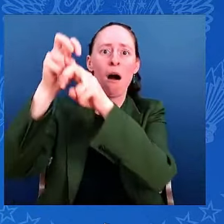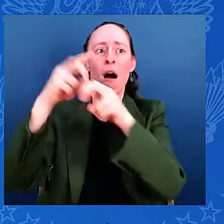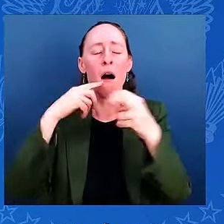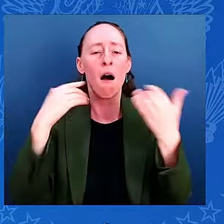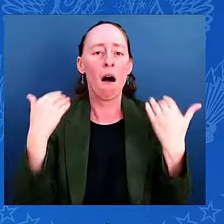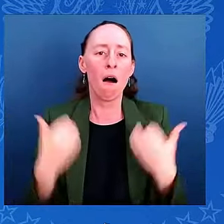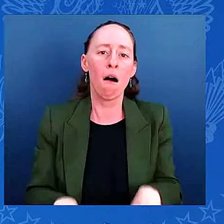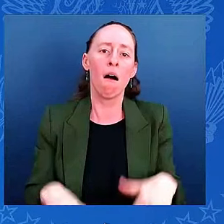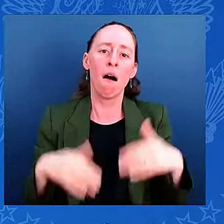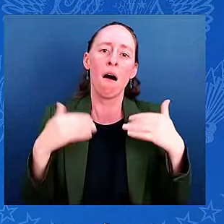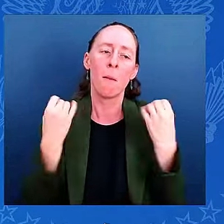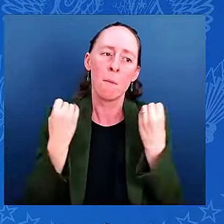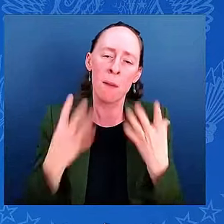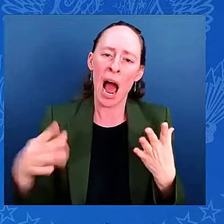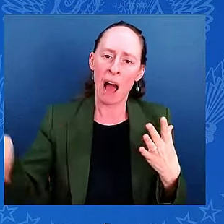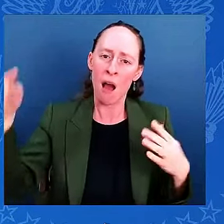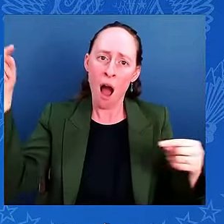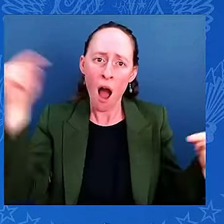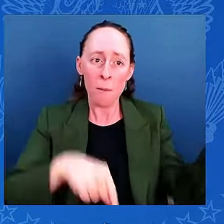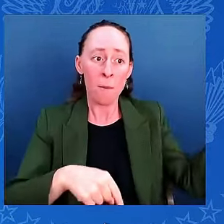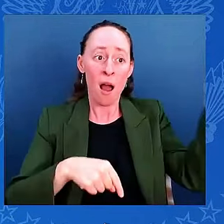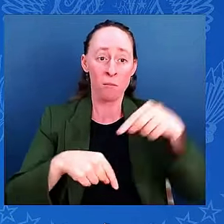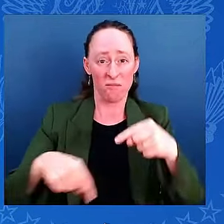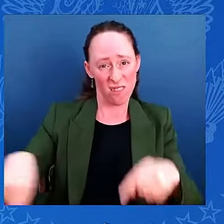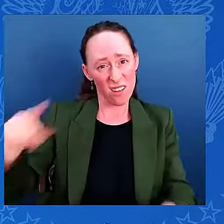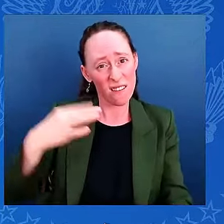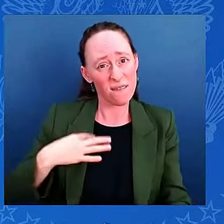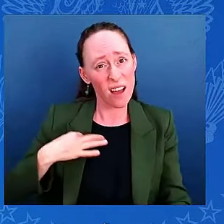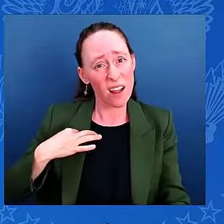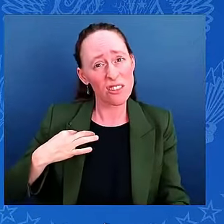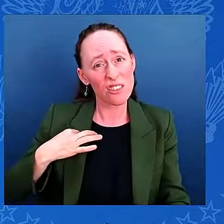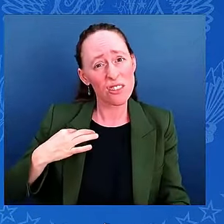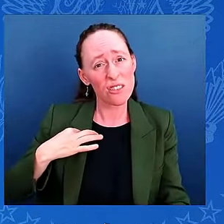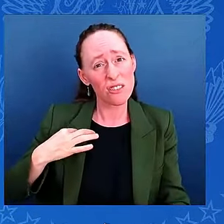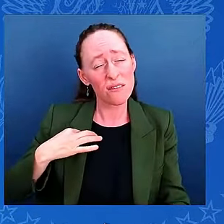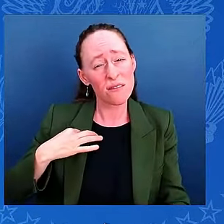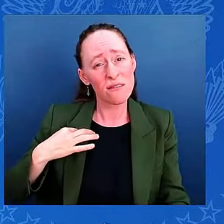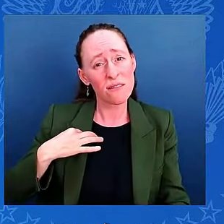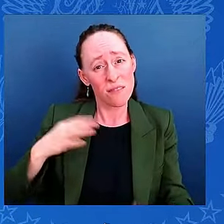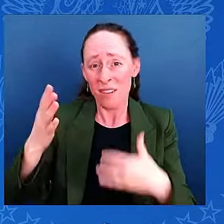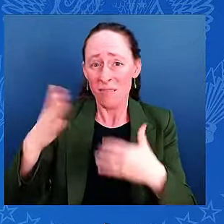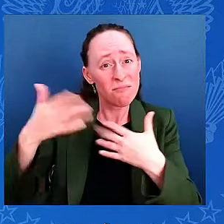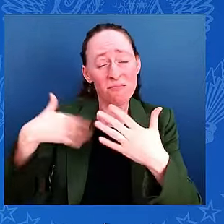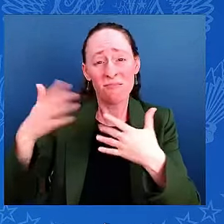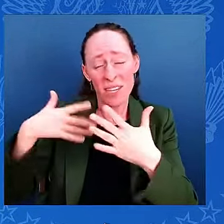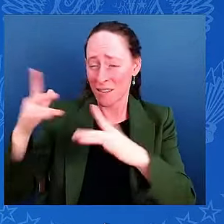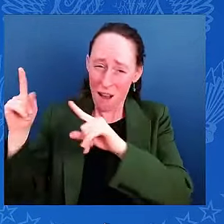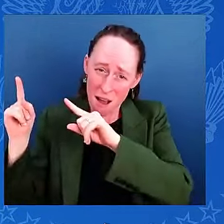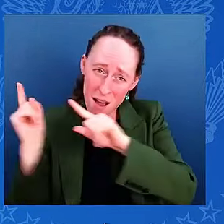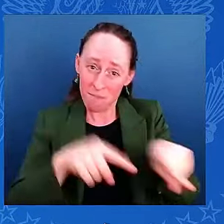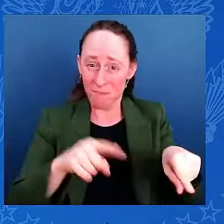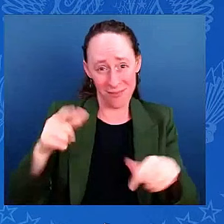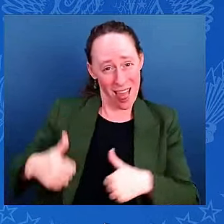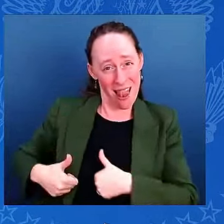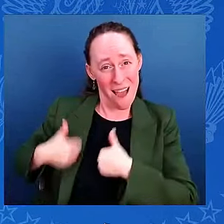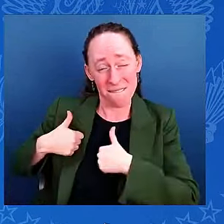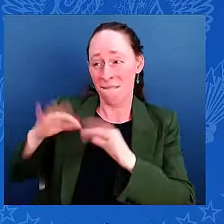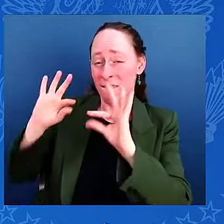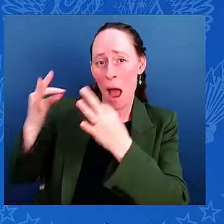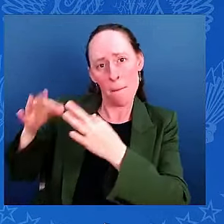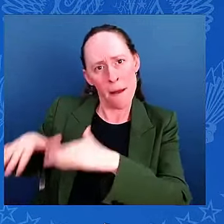volunteers leaving their own families behind to help search for someone else's family, fellow Americans looking out for one another.